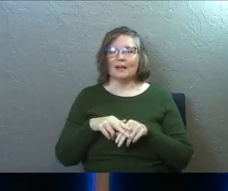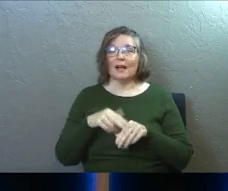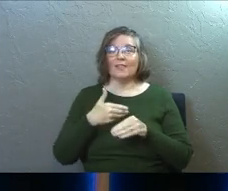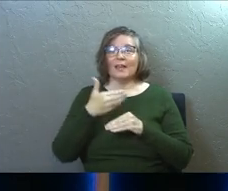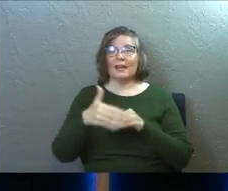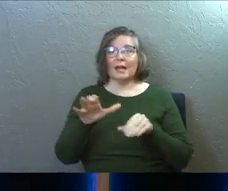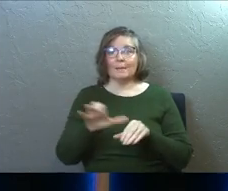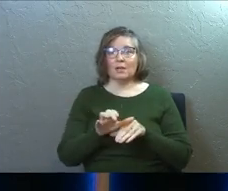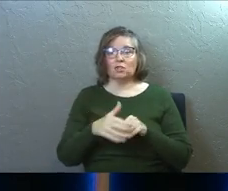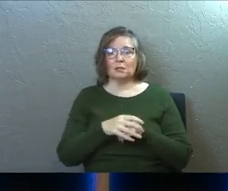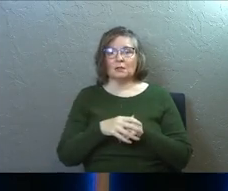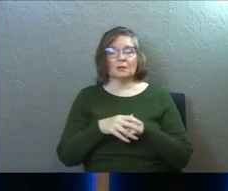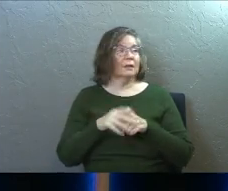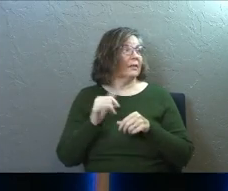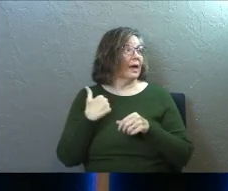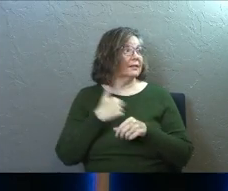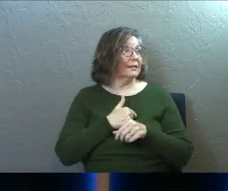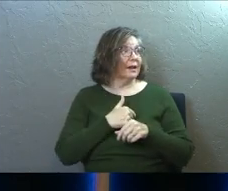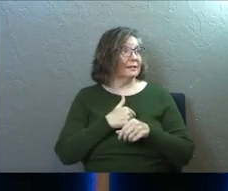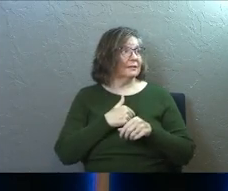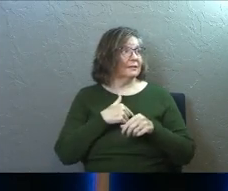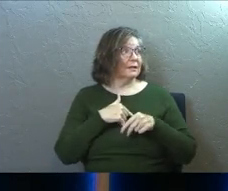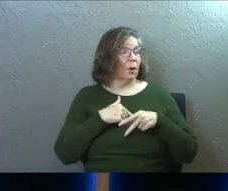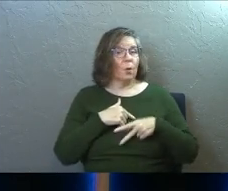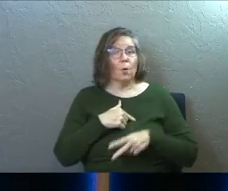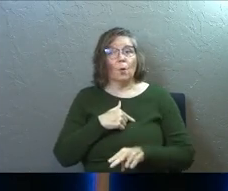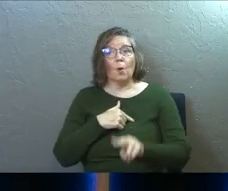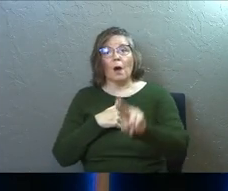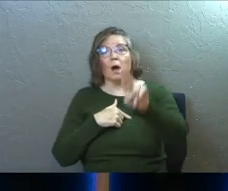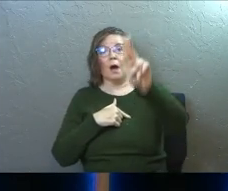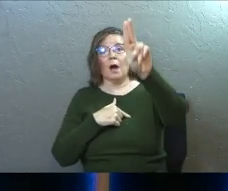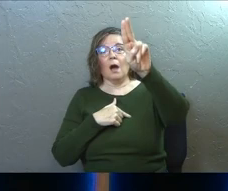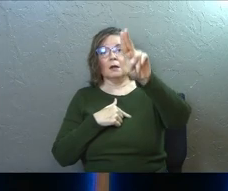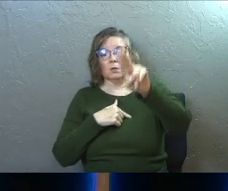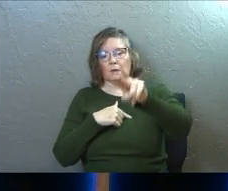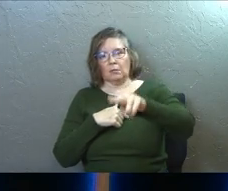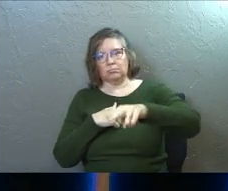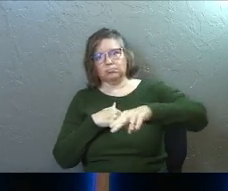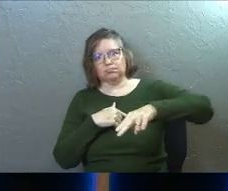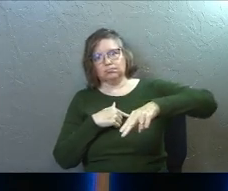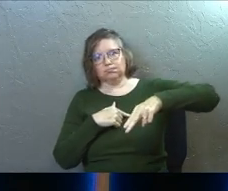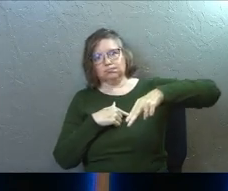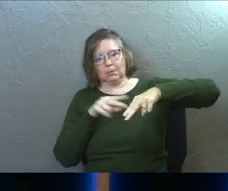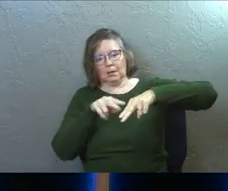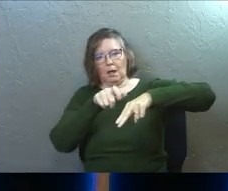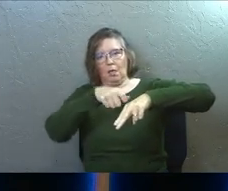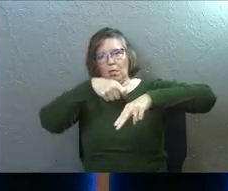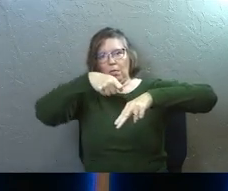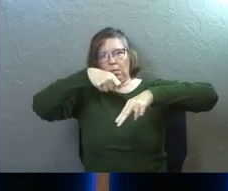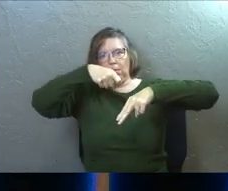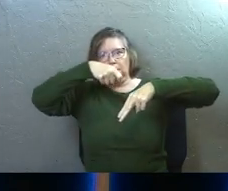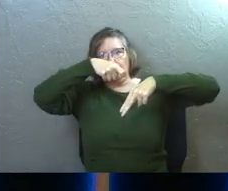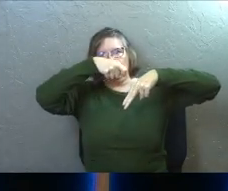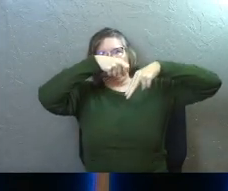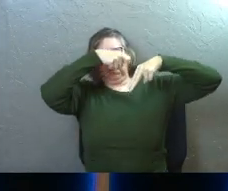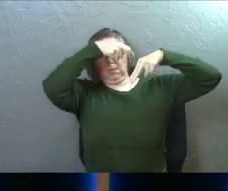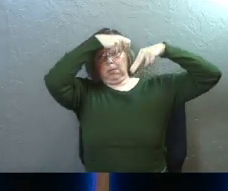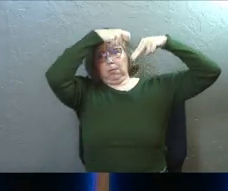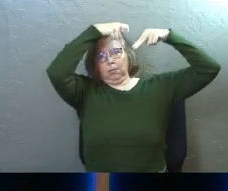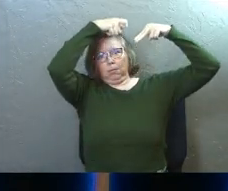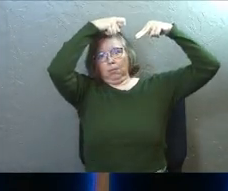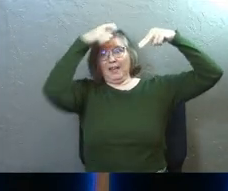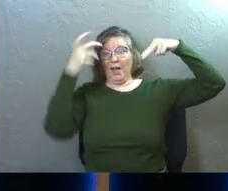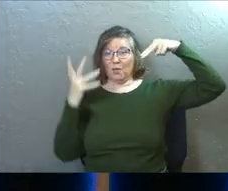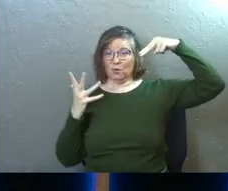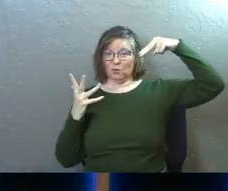next picture is, that's us way up there. So they kind of crank you up like three or four stories high and I mean, it's nuts. And